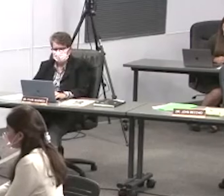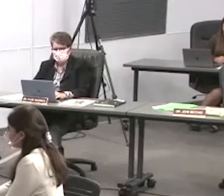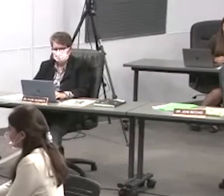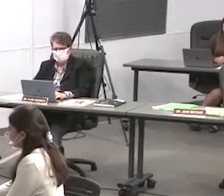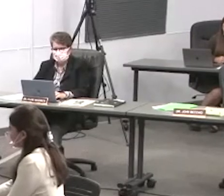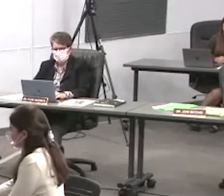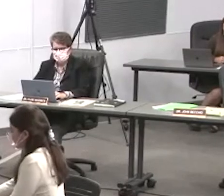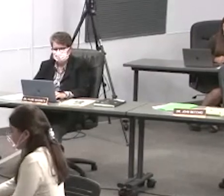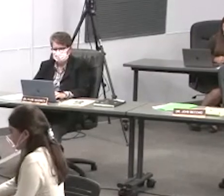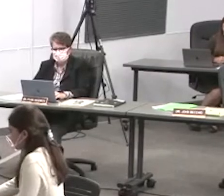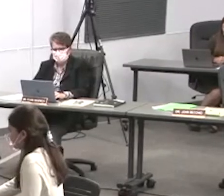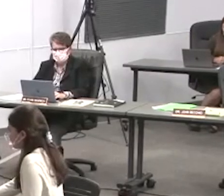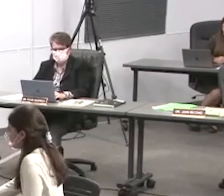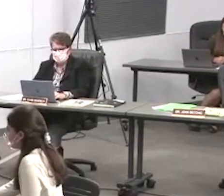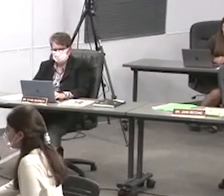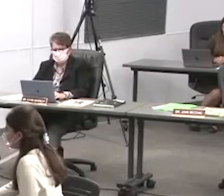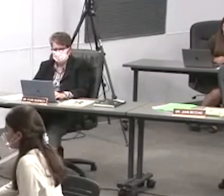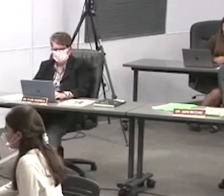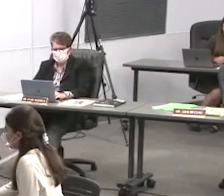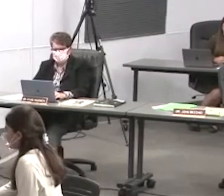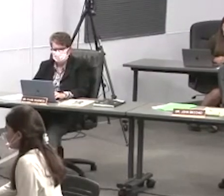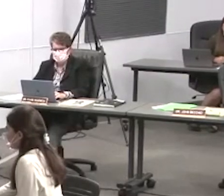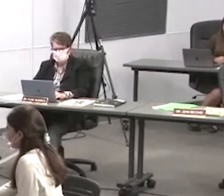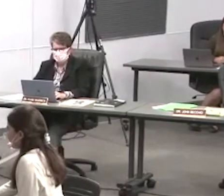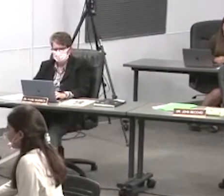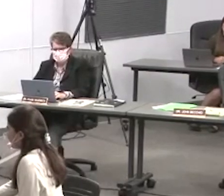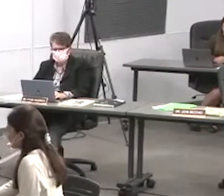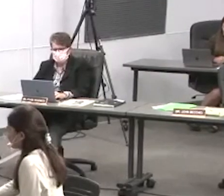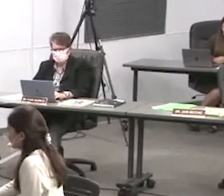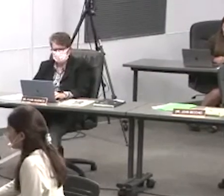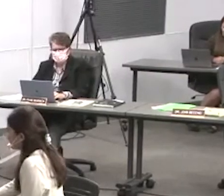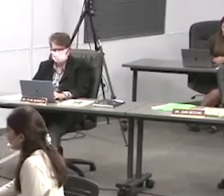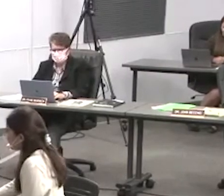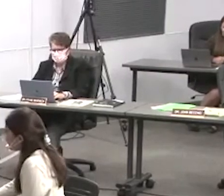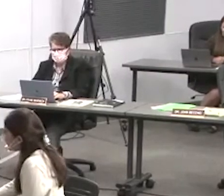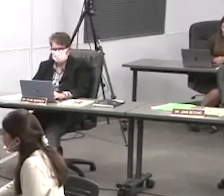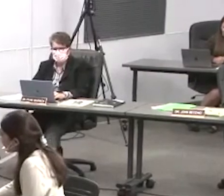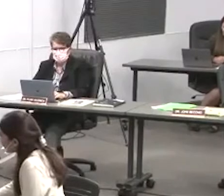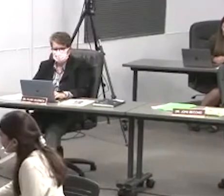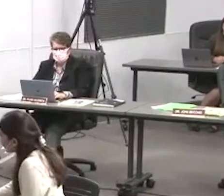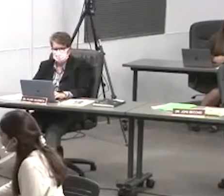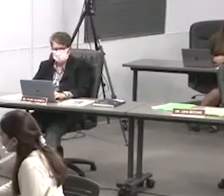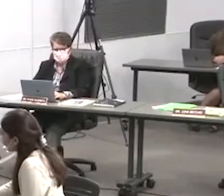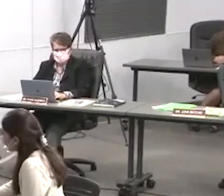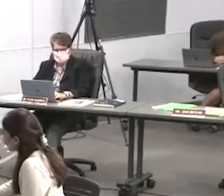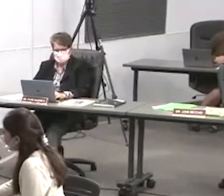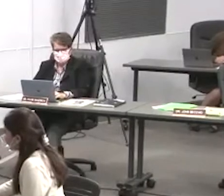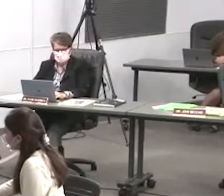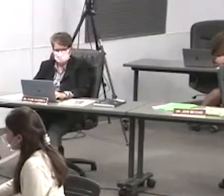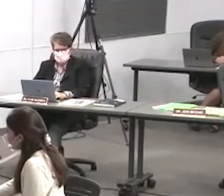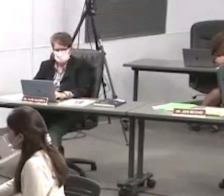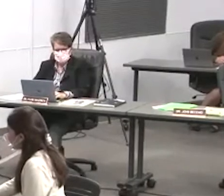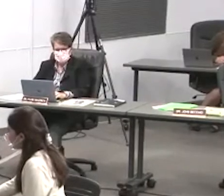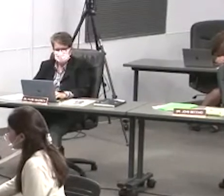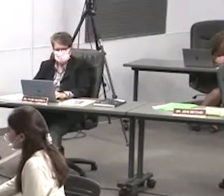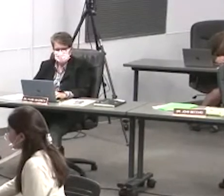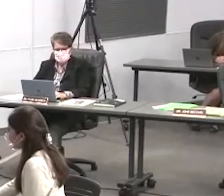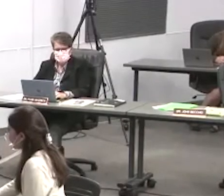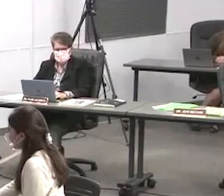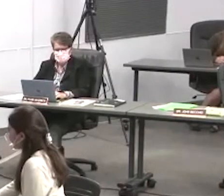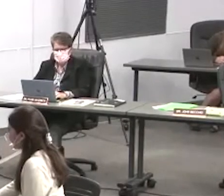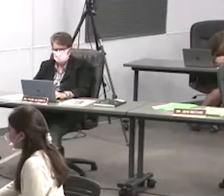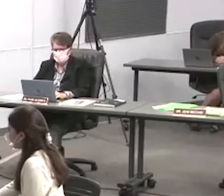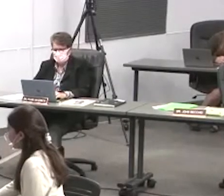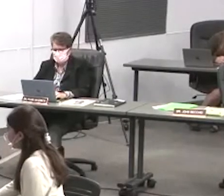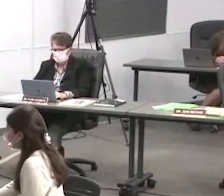me all the time but i was doing the same about you i always made sure who you were sitting with on the bleachers and who you were talking to and for three days now